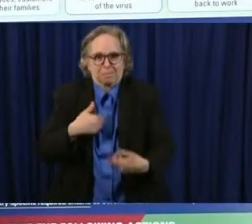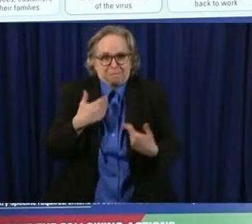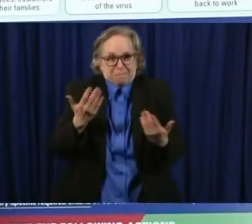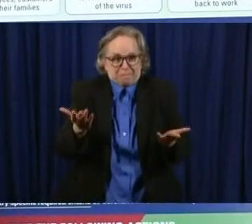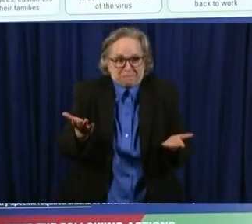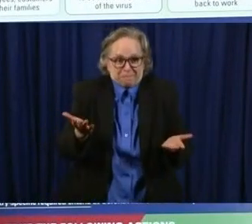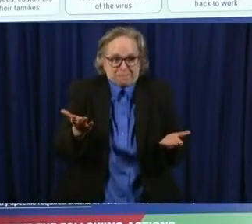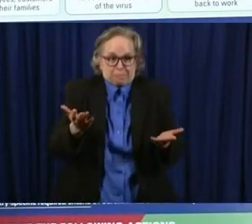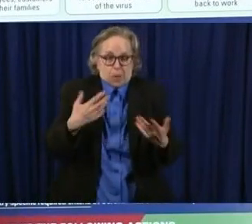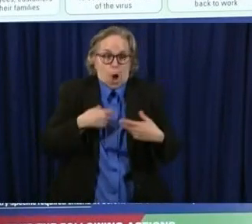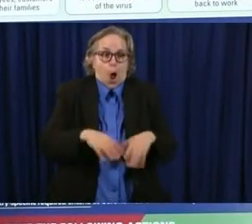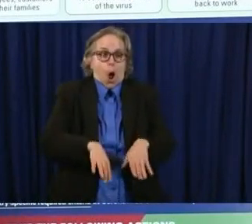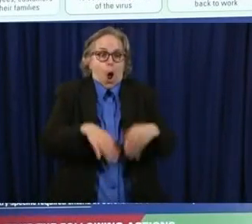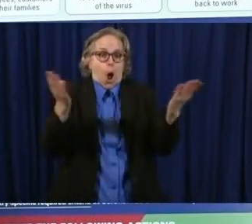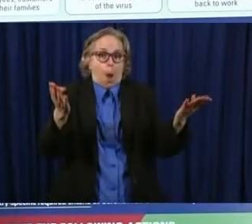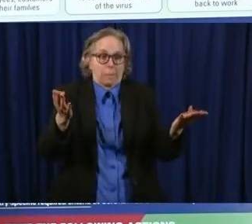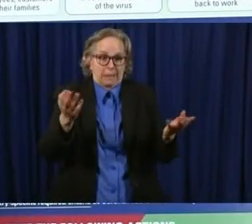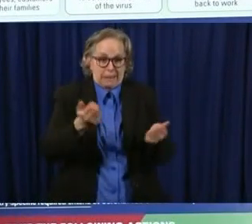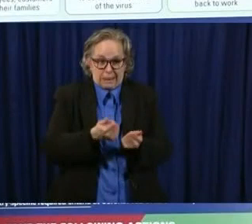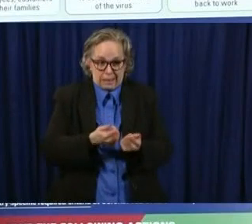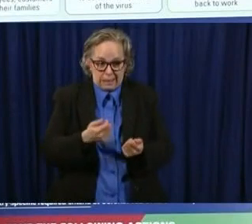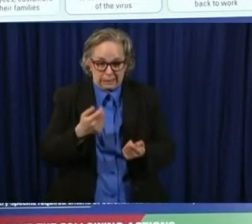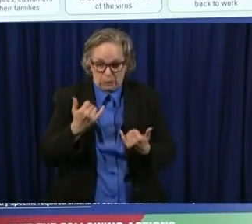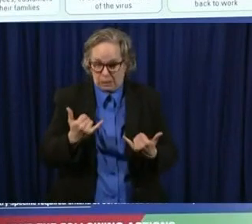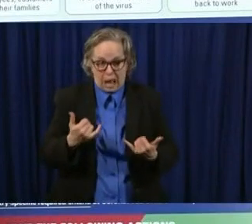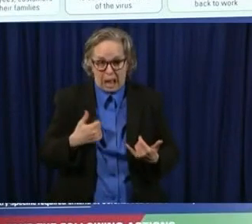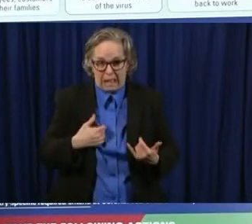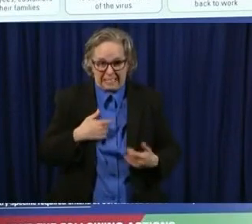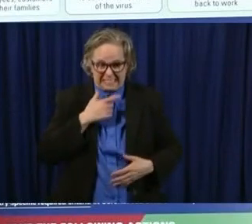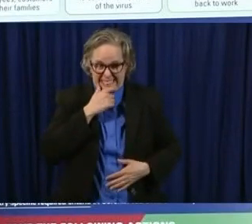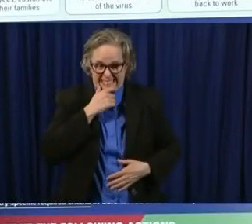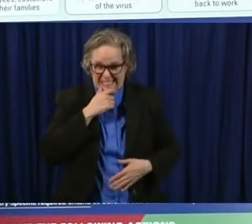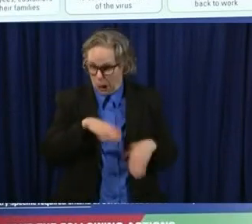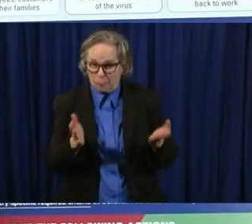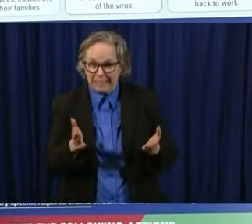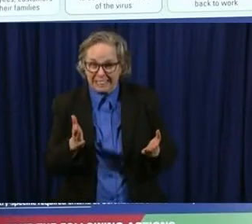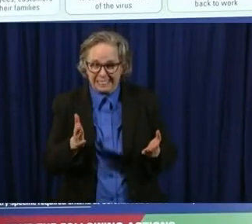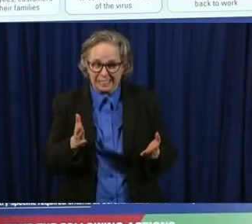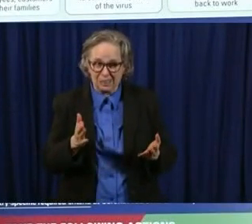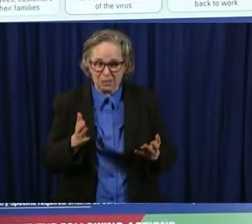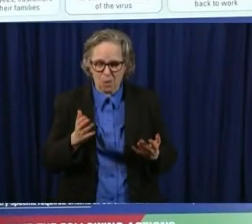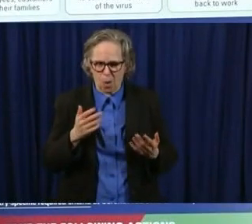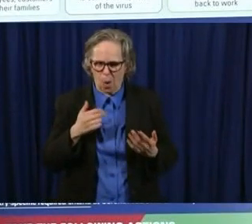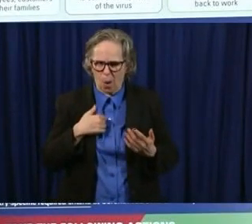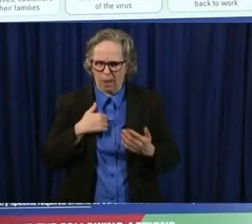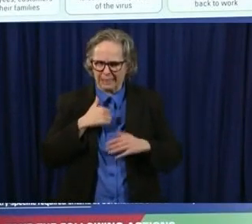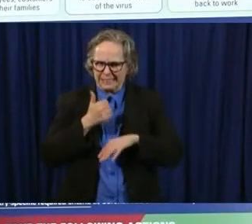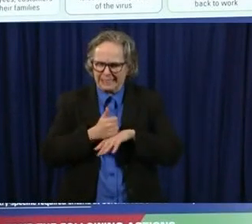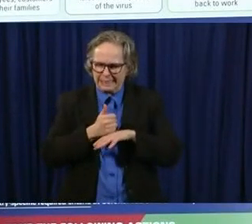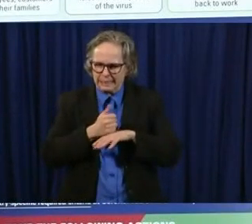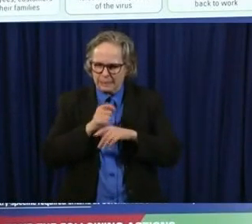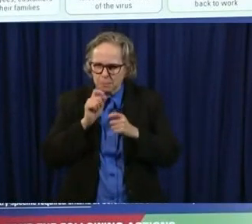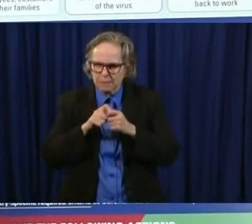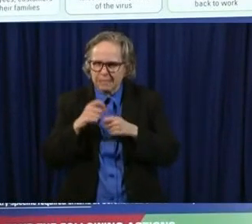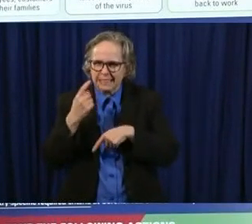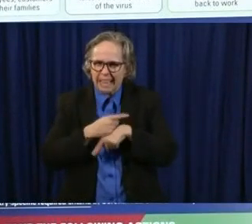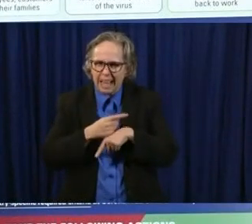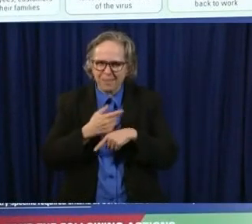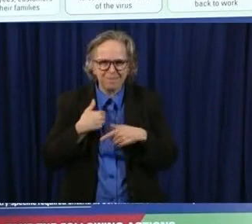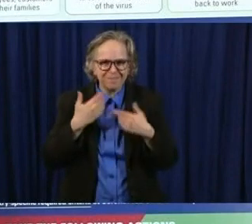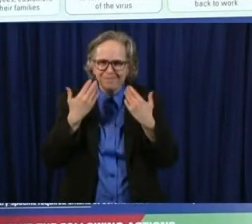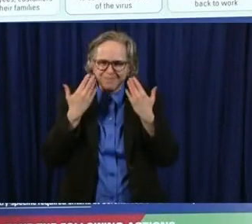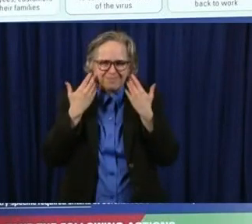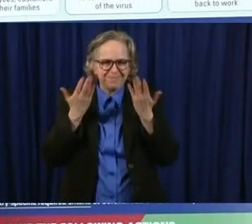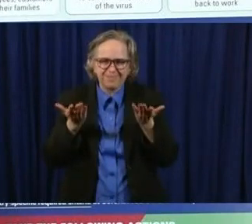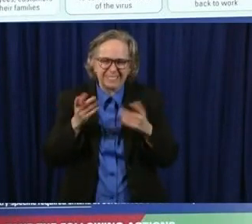and i wish we could come up if not that come up with a road map with with dates on it but we really can't do that what we've tried to do is